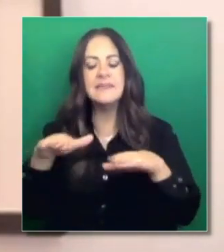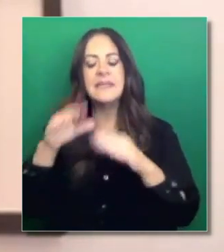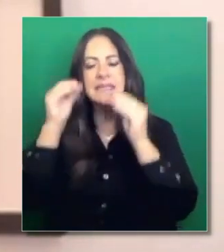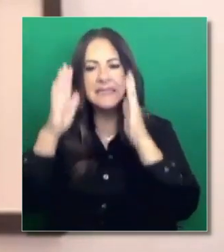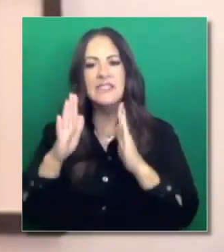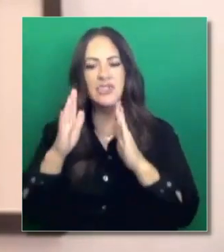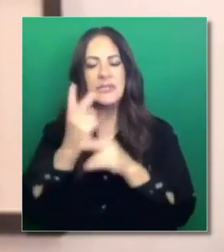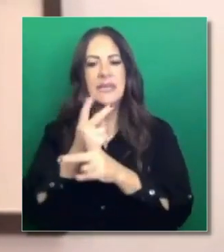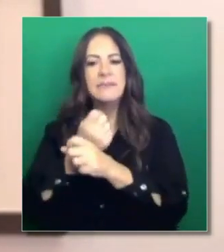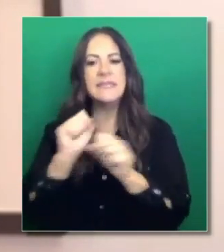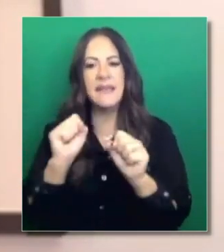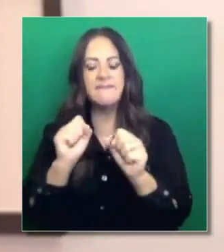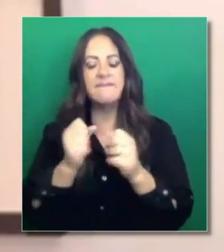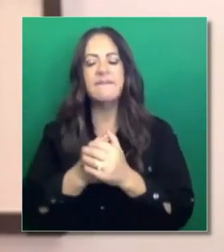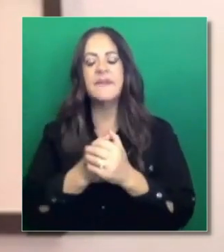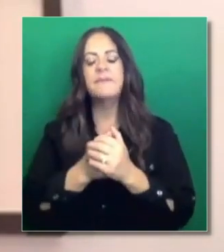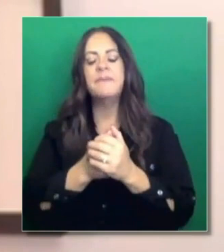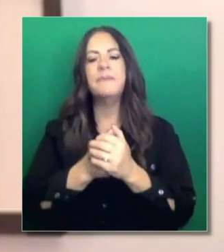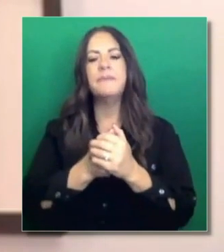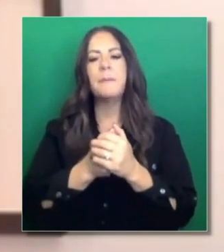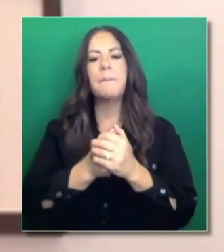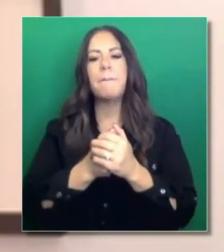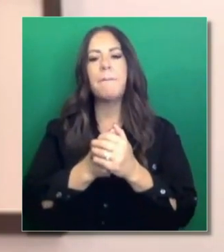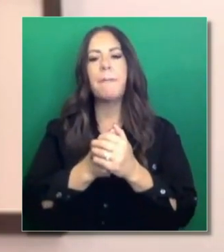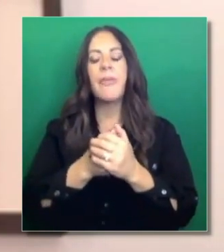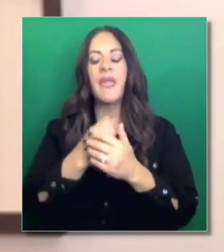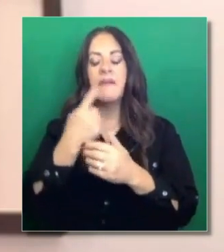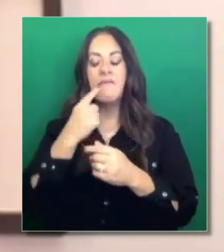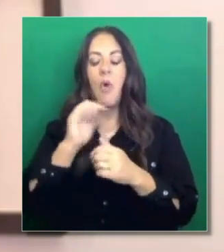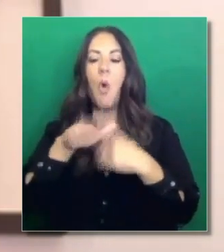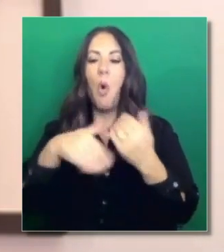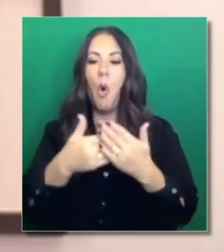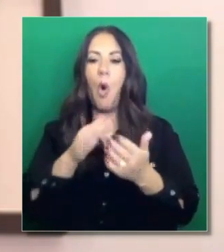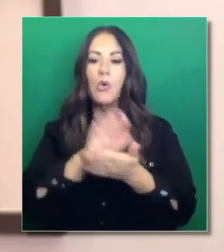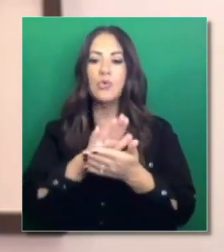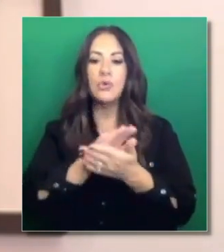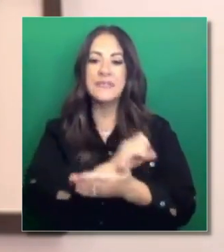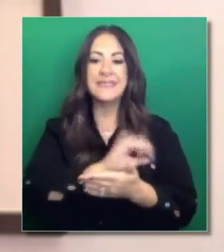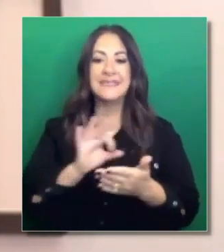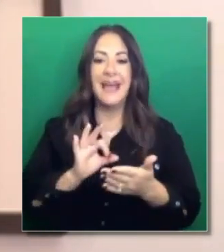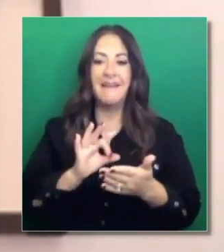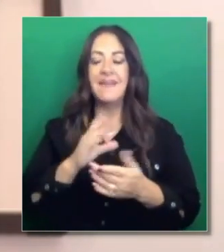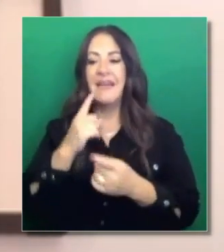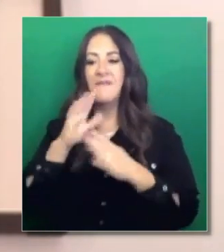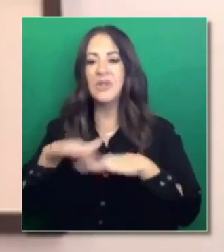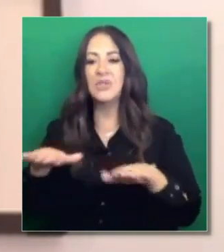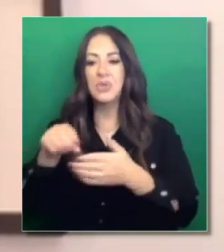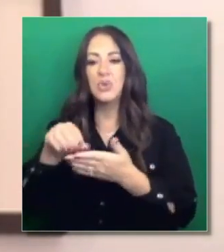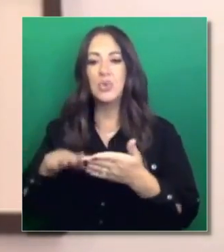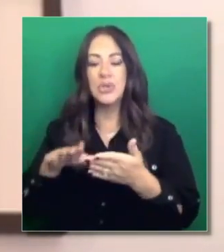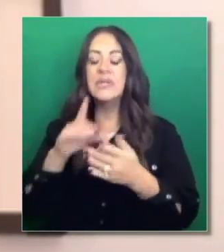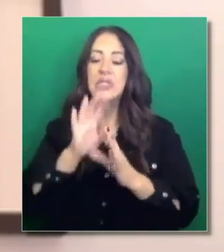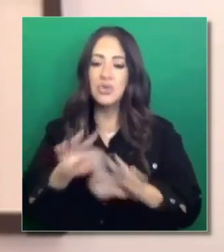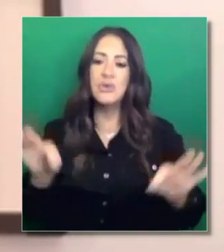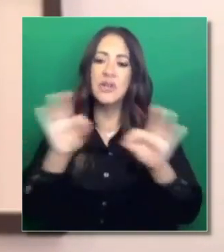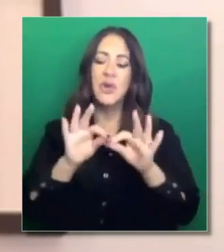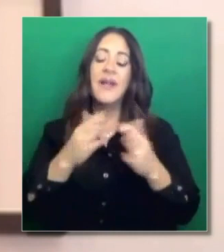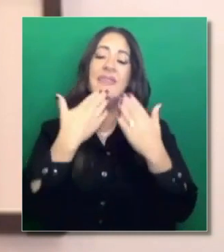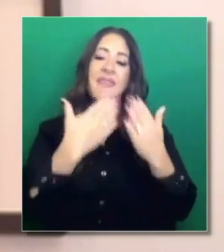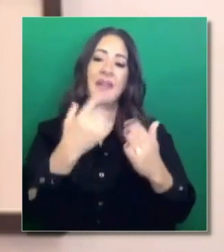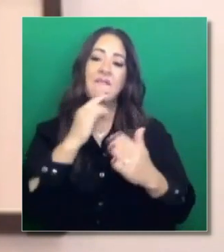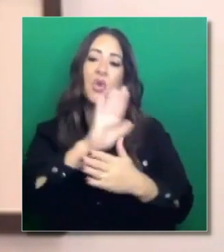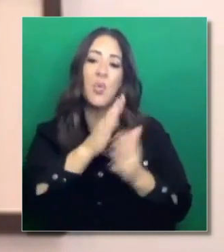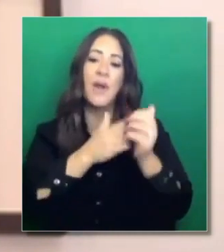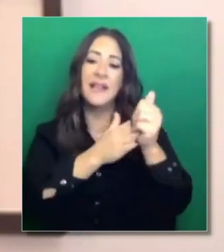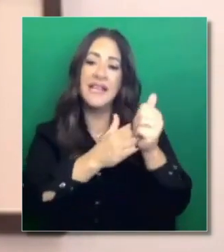this provides testing for school staff and students is critical. I want to thank you for your leadership there and look